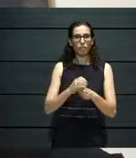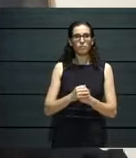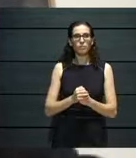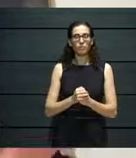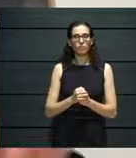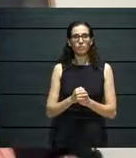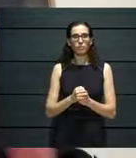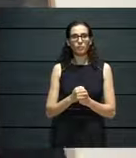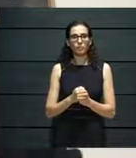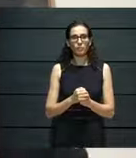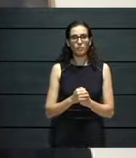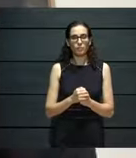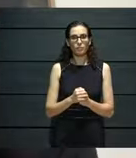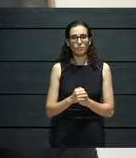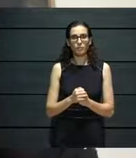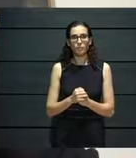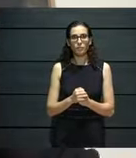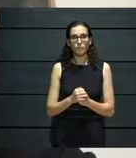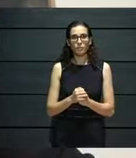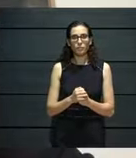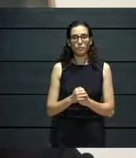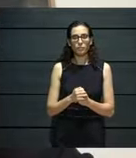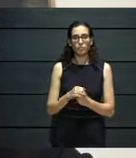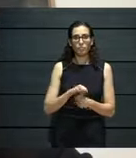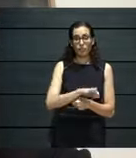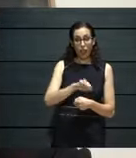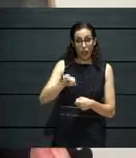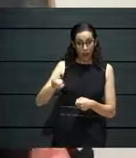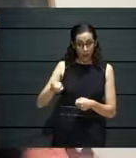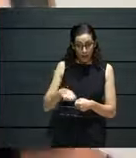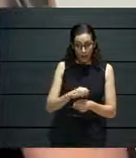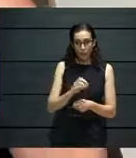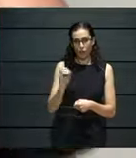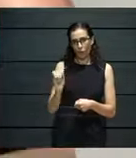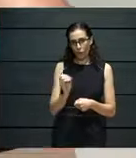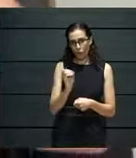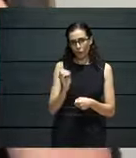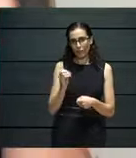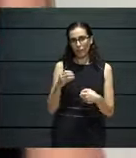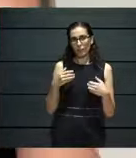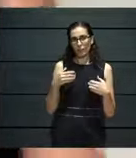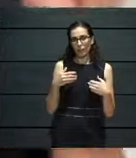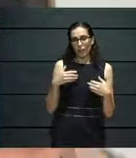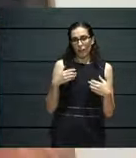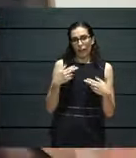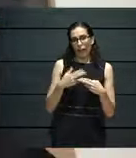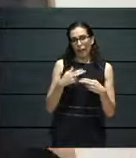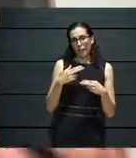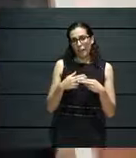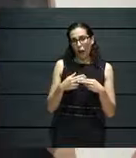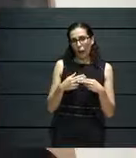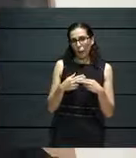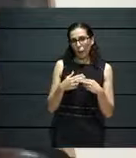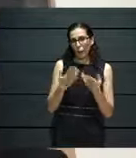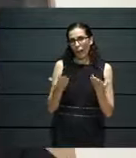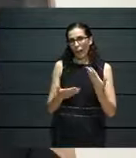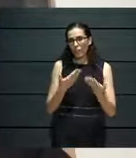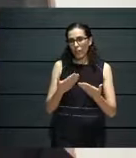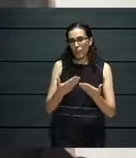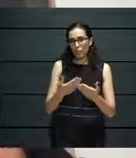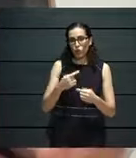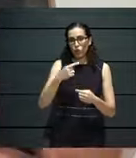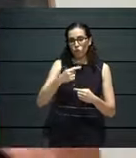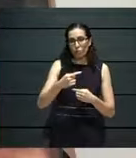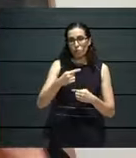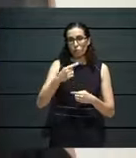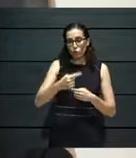We, of course, you know, like everybody else, we are taking everything, you know, day by day, week by week, month by